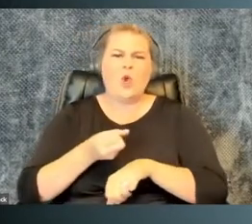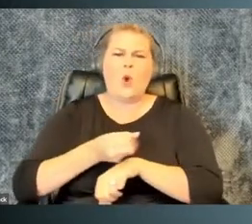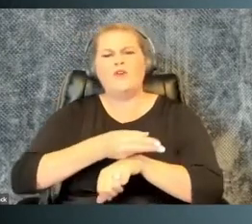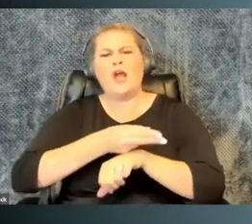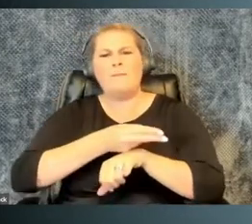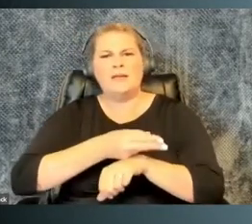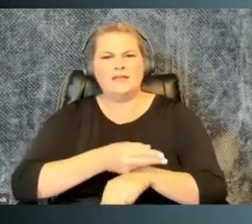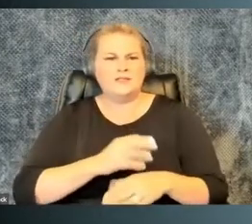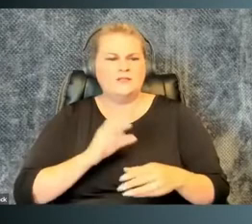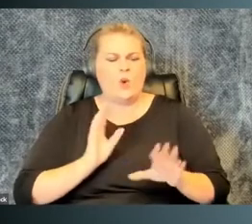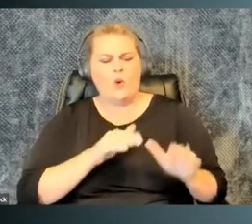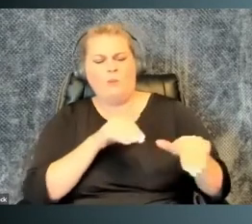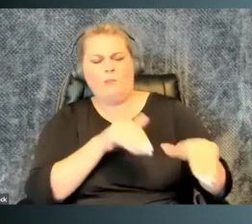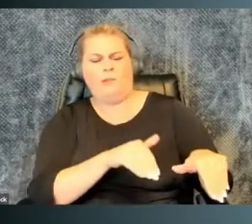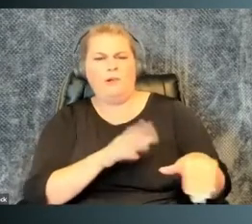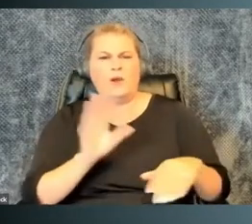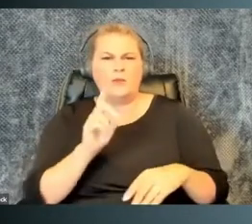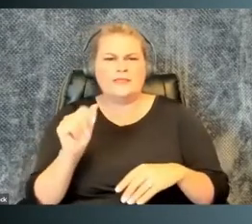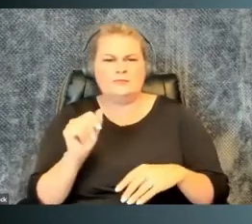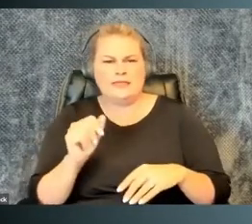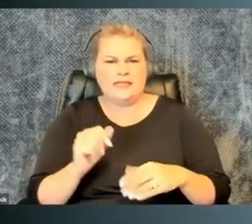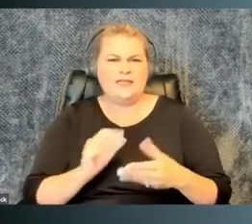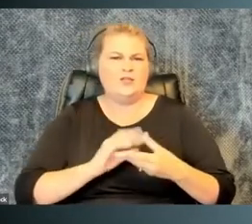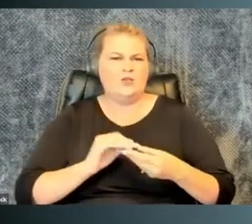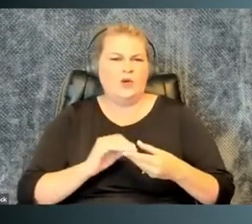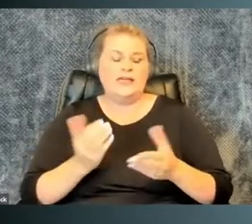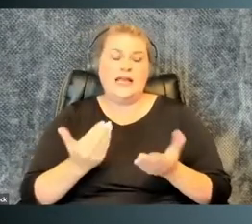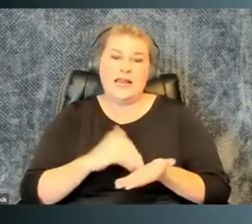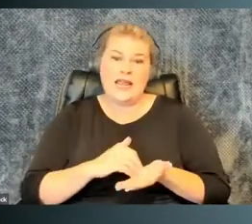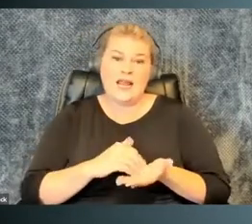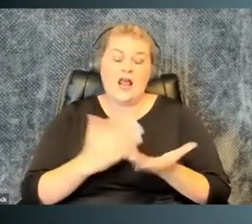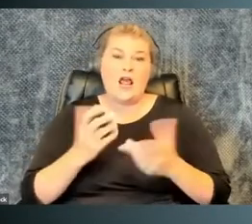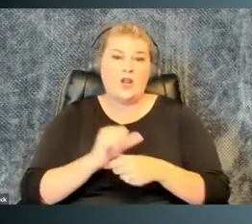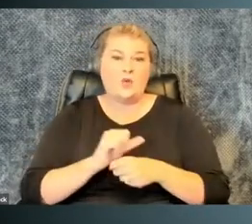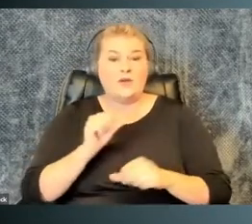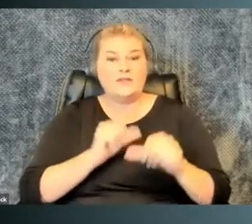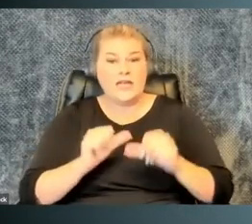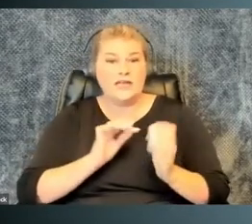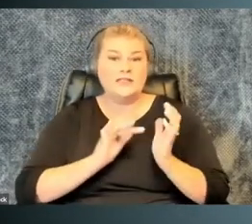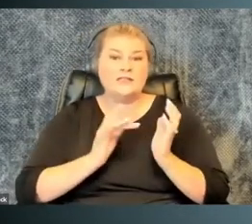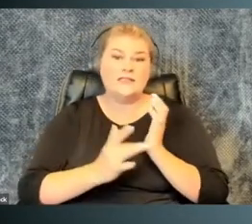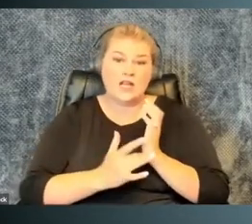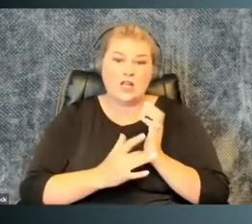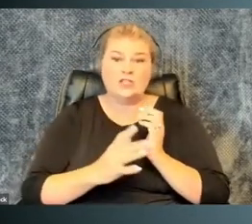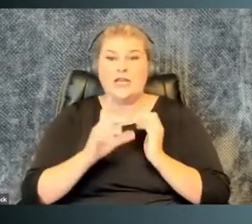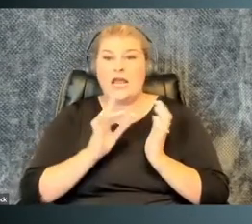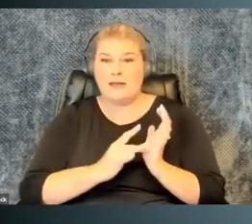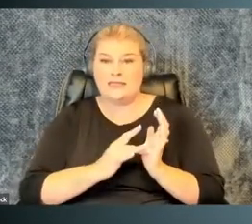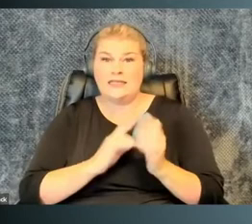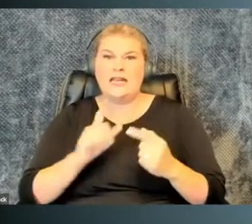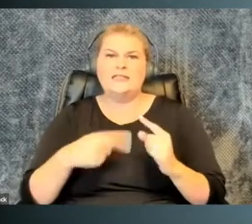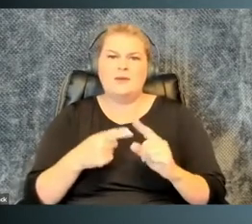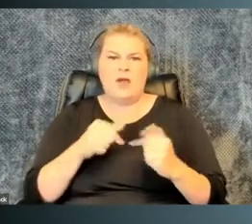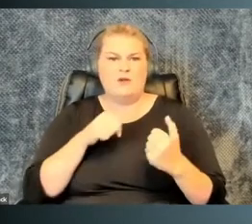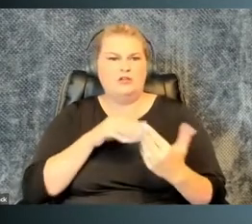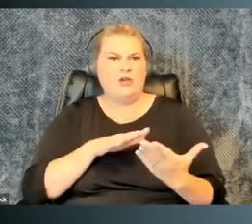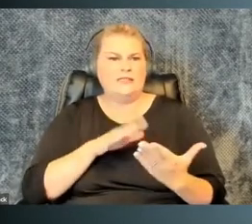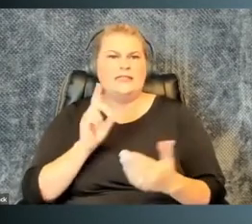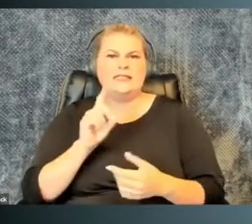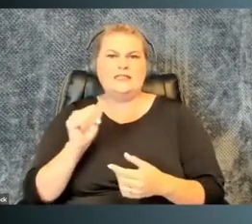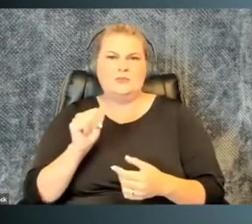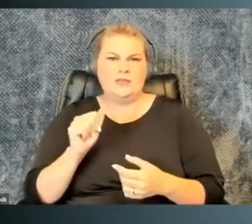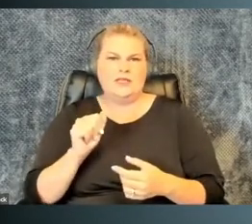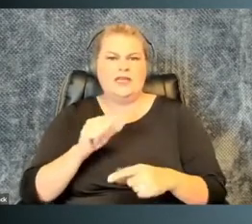overcoming stories. And a lot of the work of science, technology, and medicine